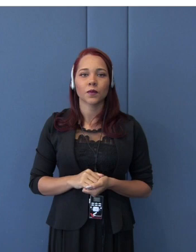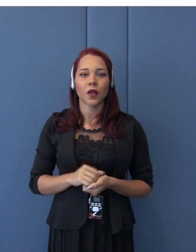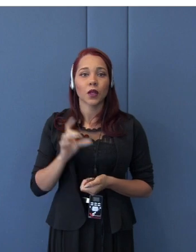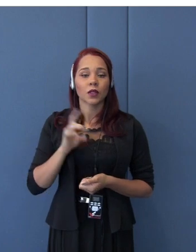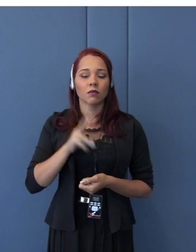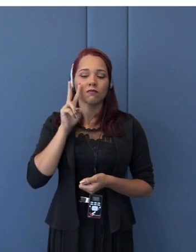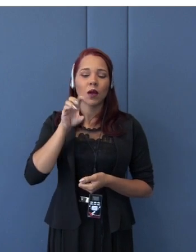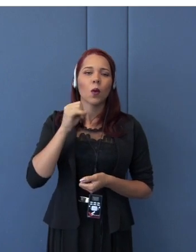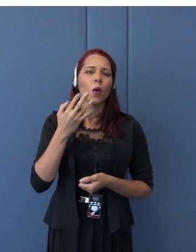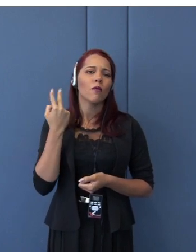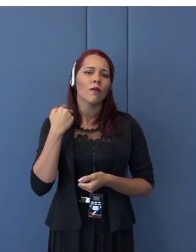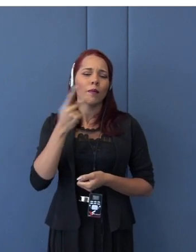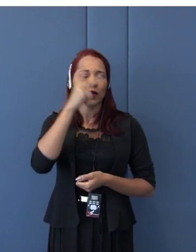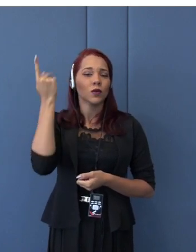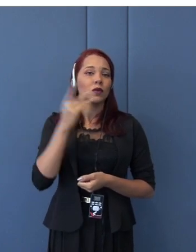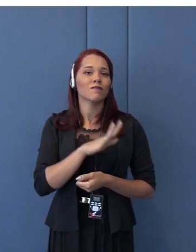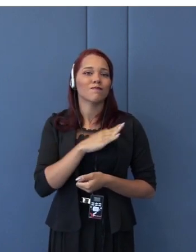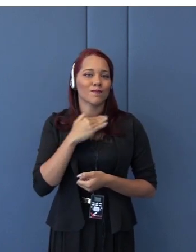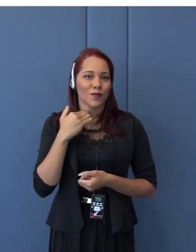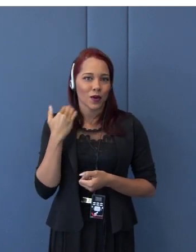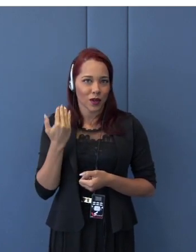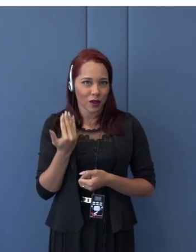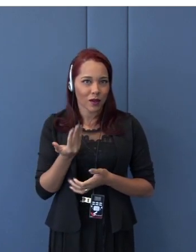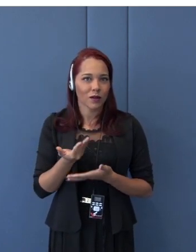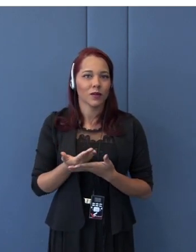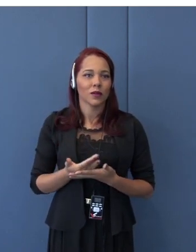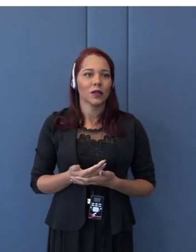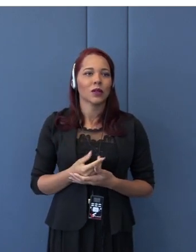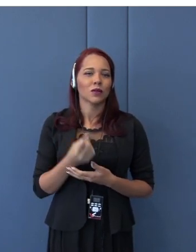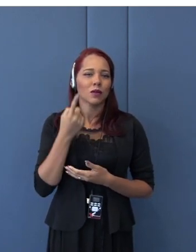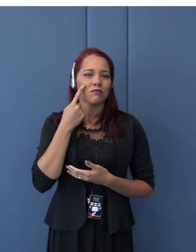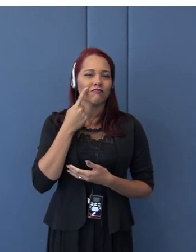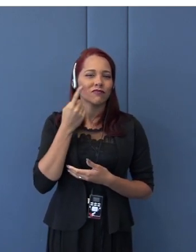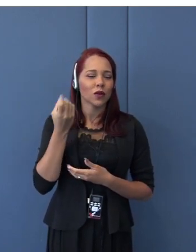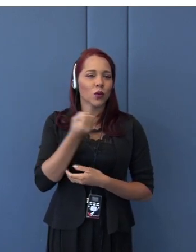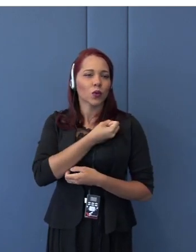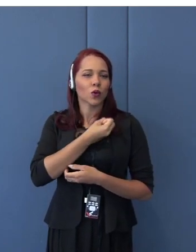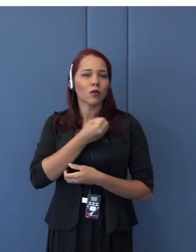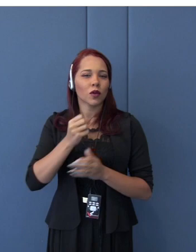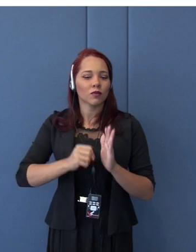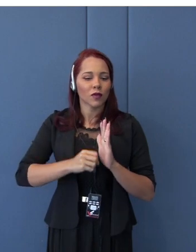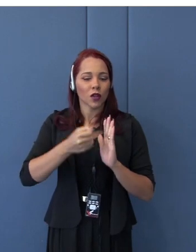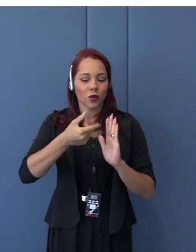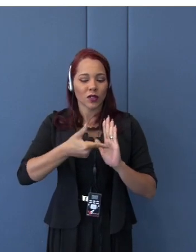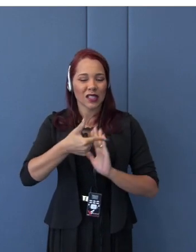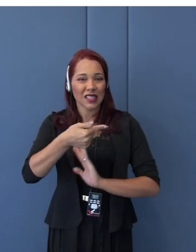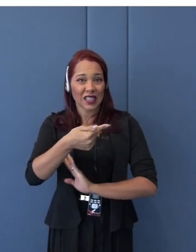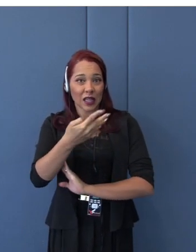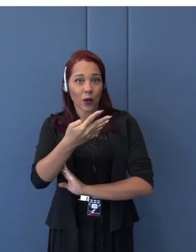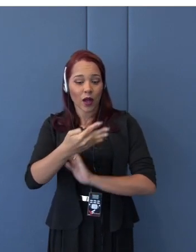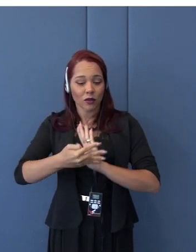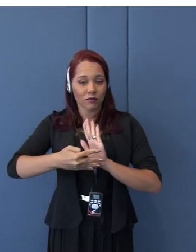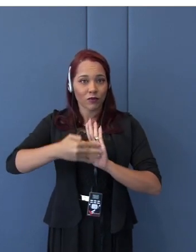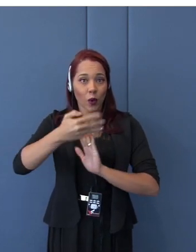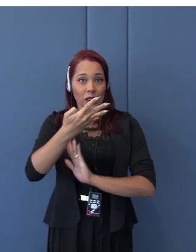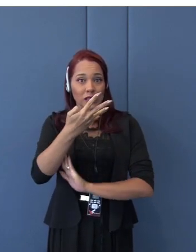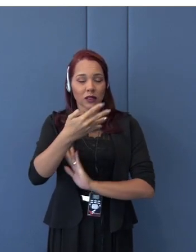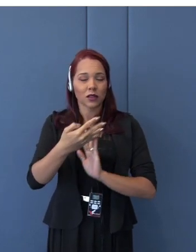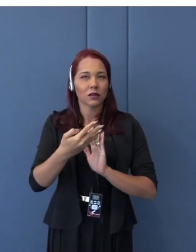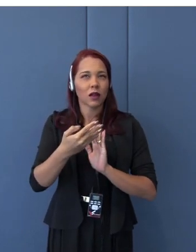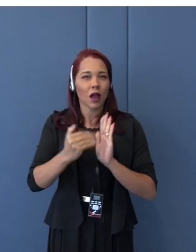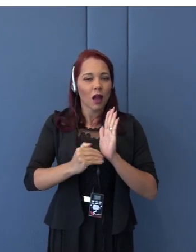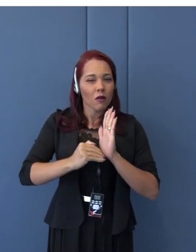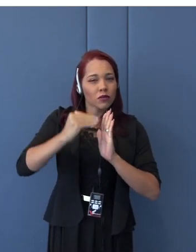number of people infected from 274 to 480, which is the most recent number.